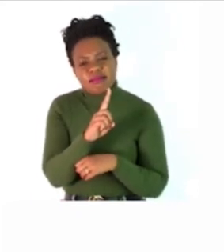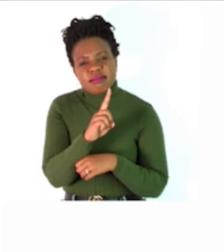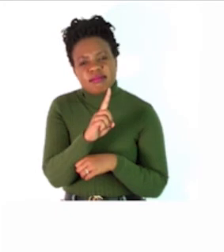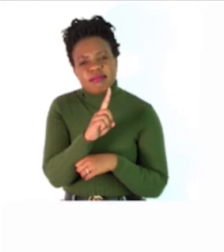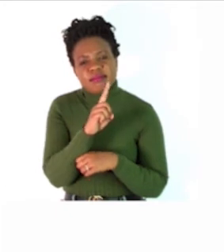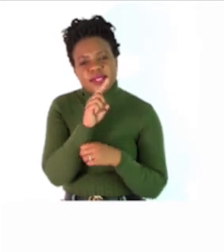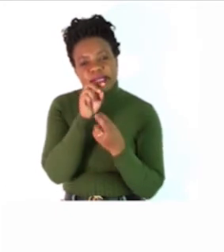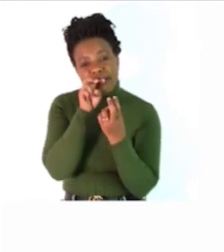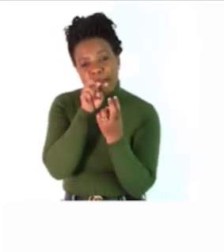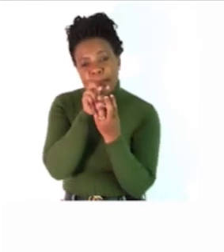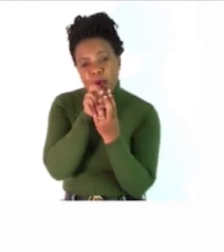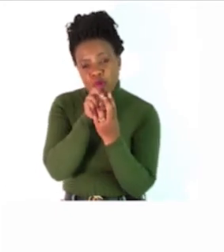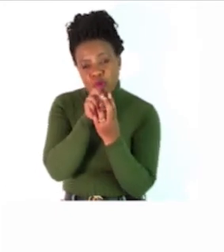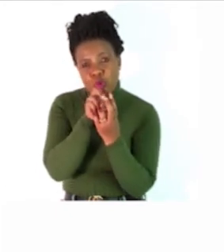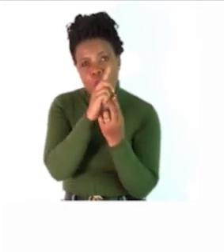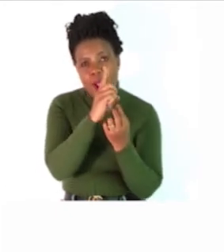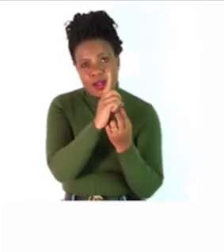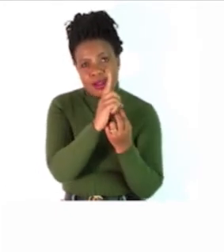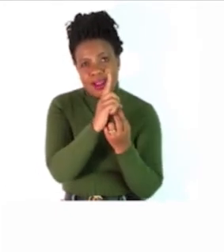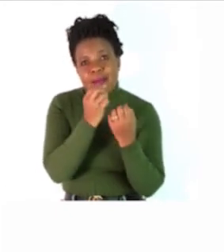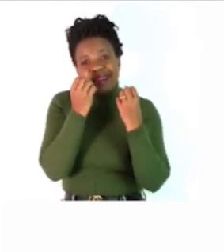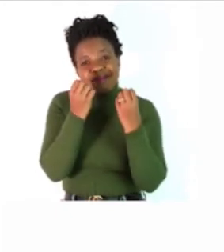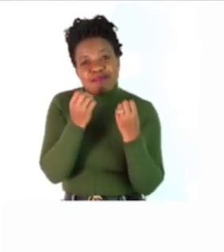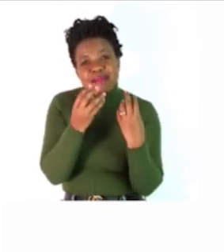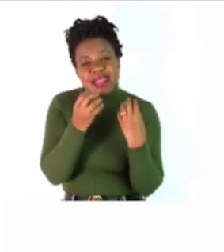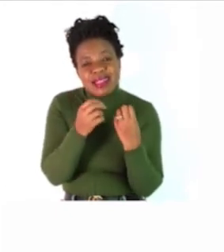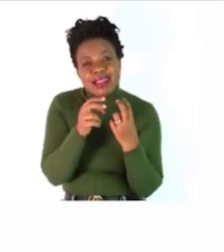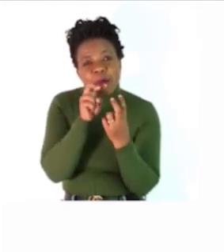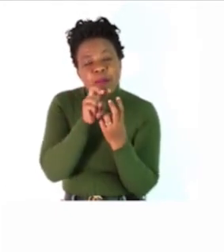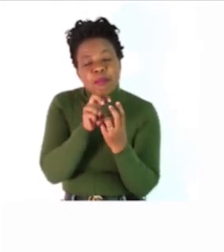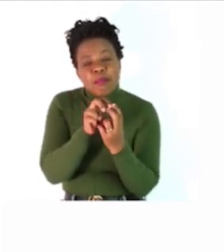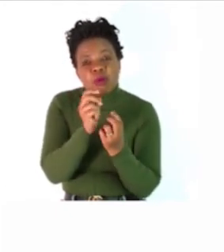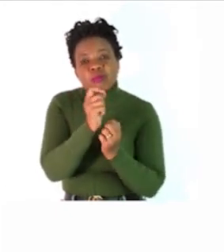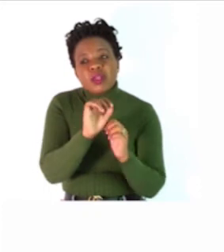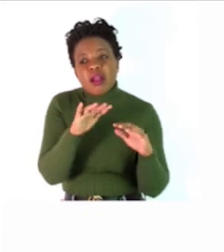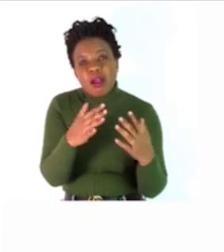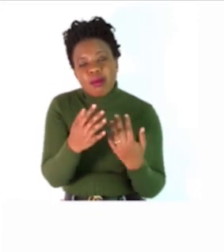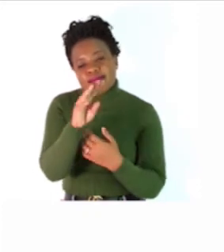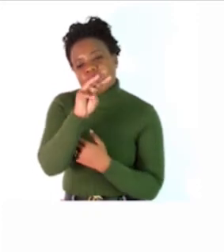it's a mouse it's correct when there are many